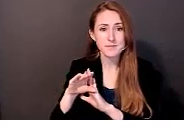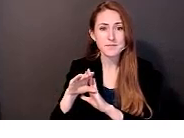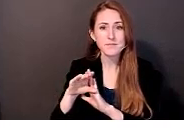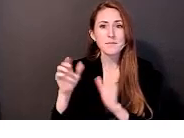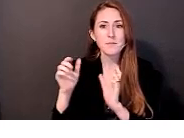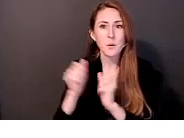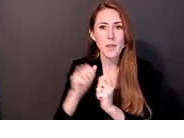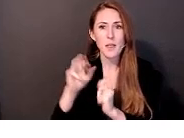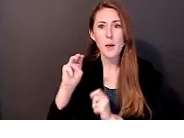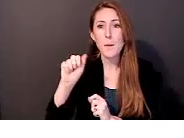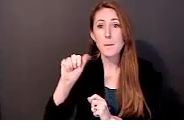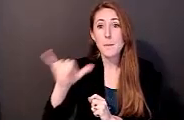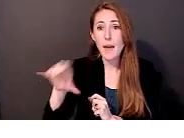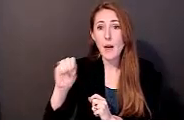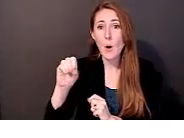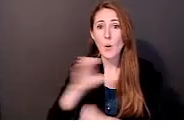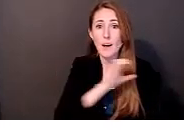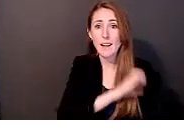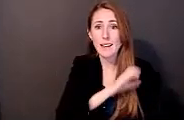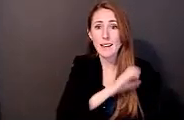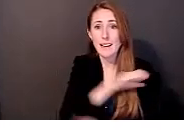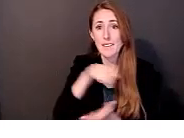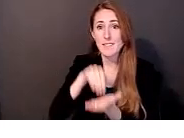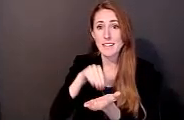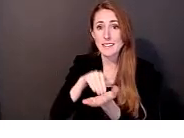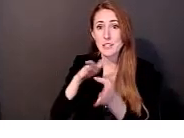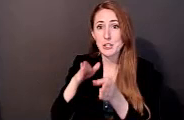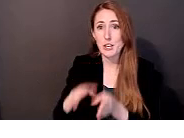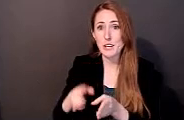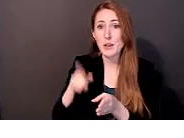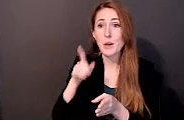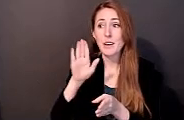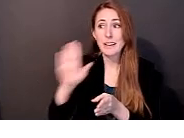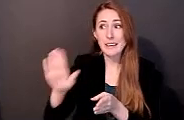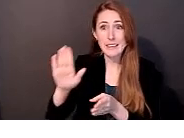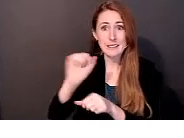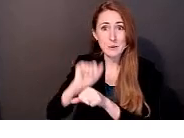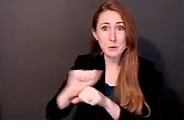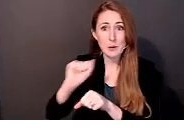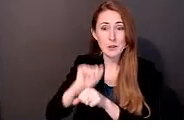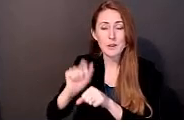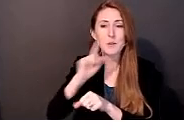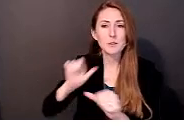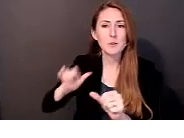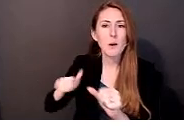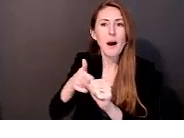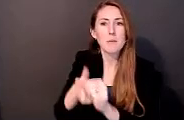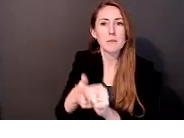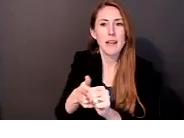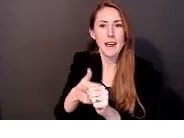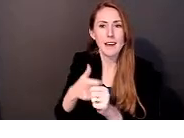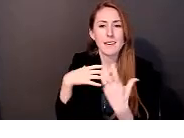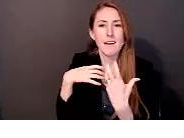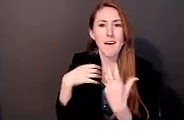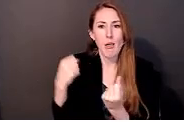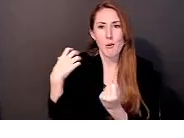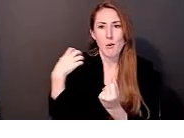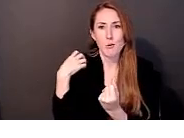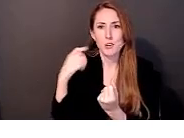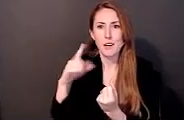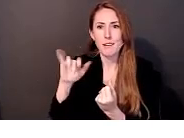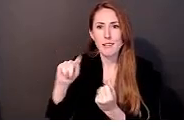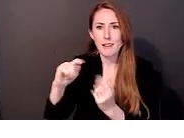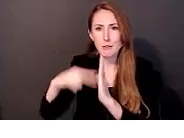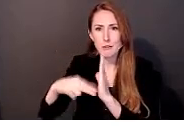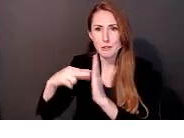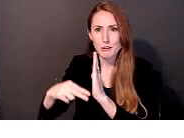Mayo Clinic physician who was working to update the compendium of health and wellness coaching literature. And they also welcomed